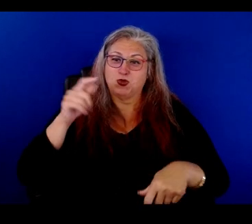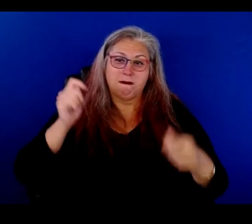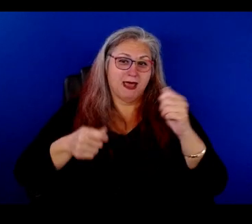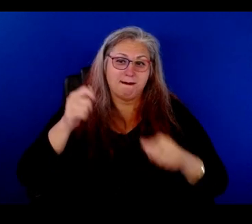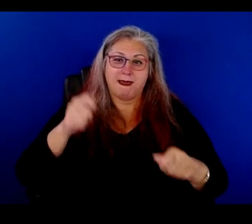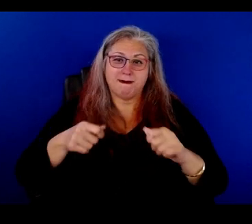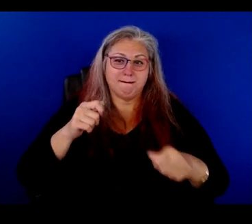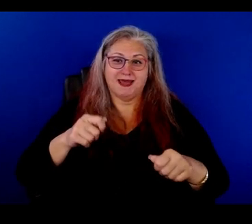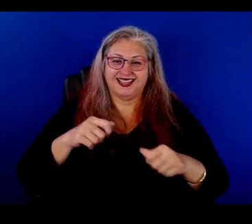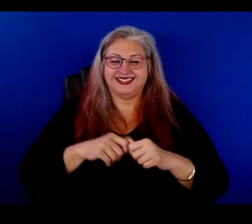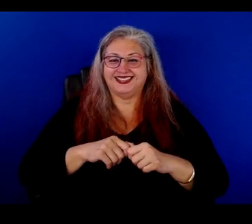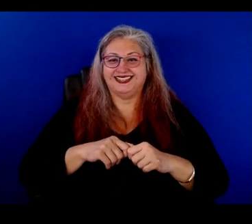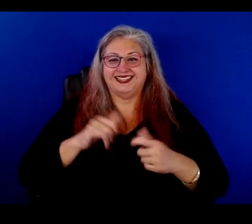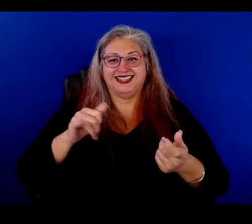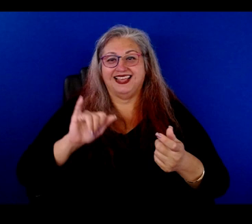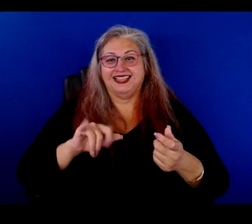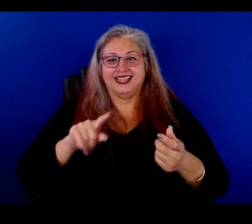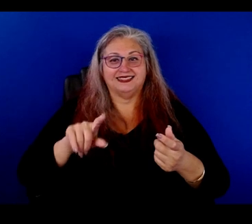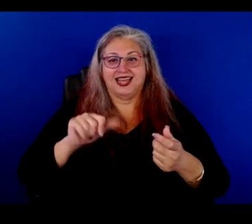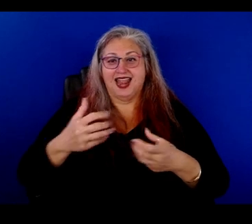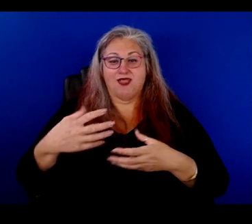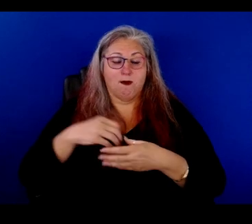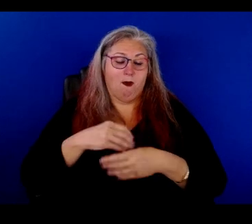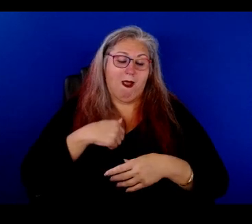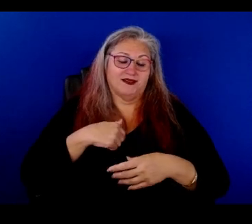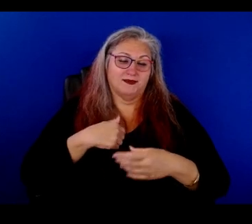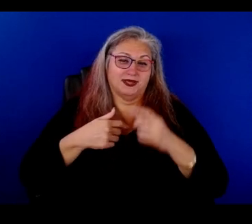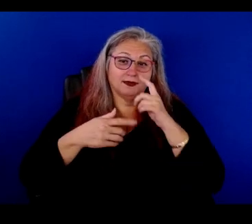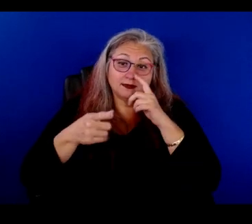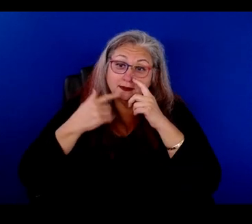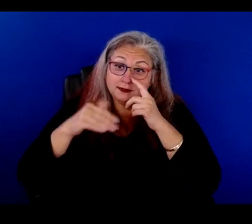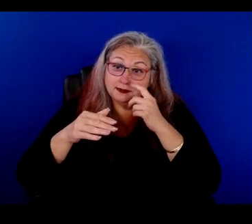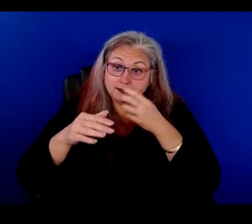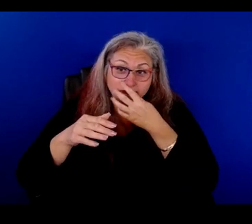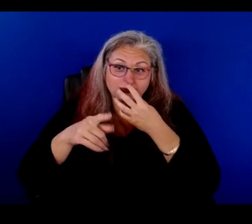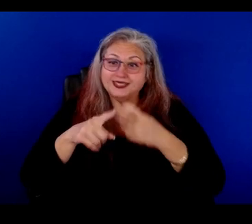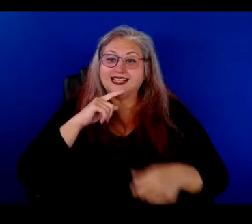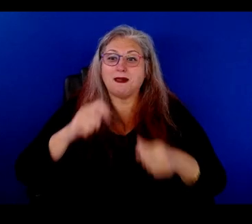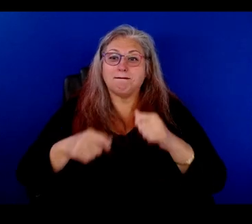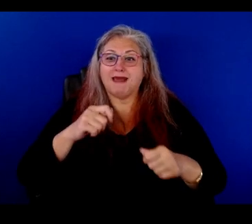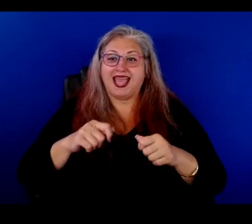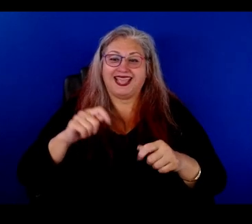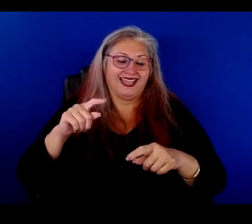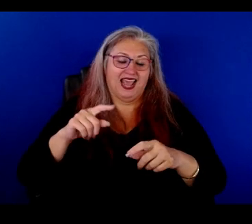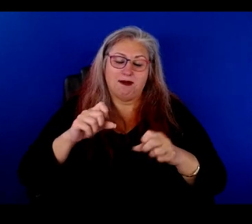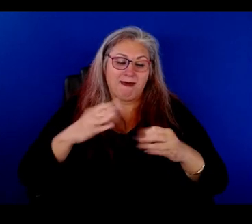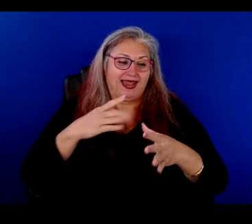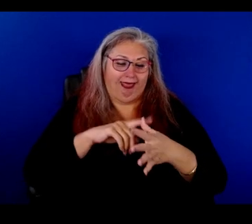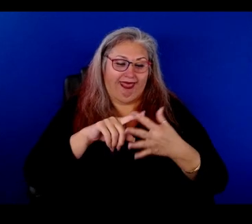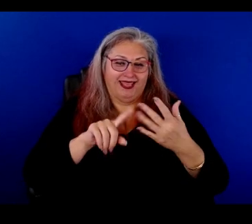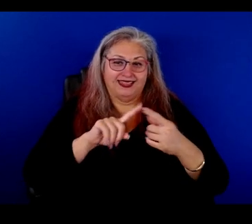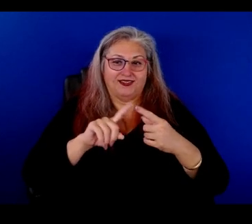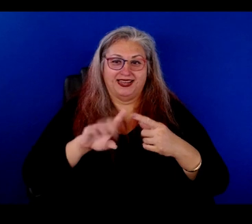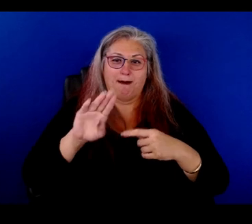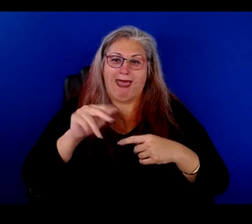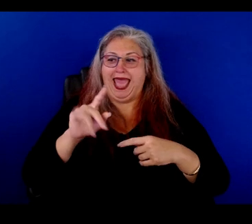I don't know what else to do. That's another component of me, you know, excuse me. I've been banging on things ever since. Yeah. Just